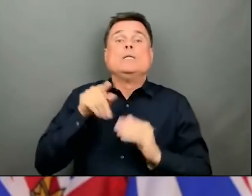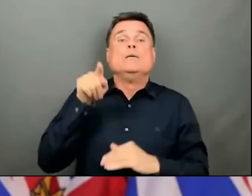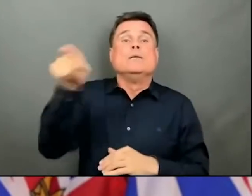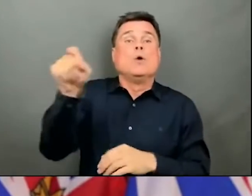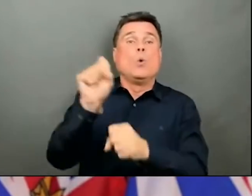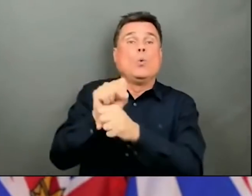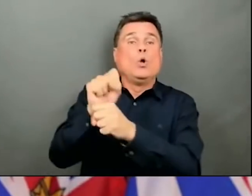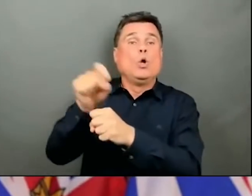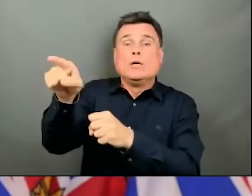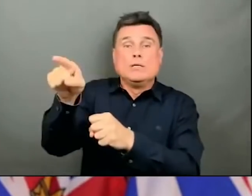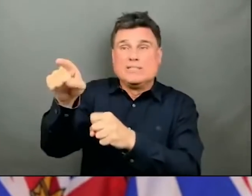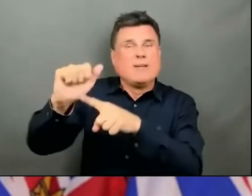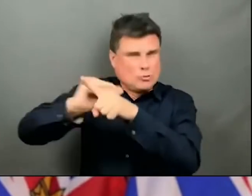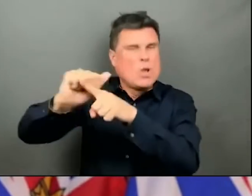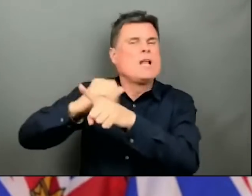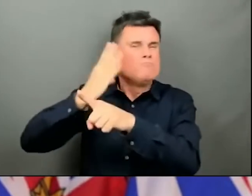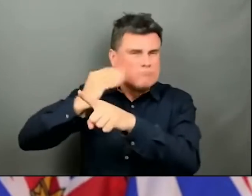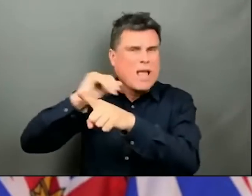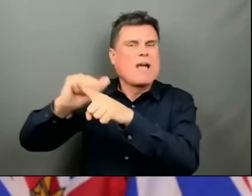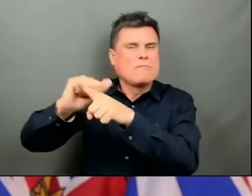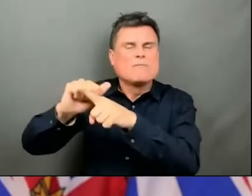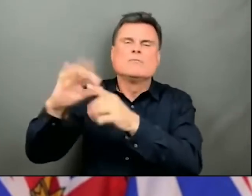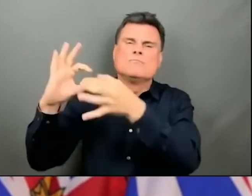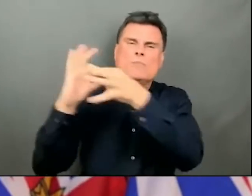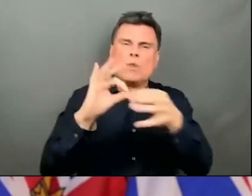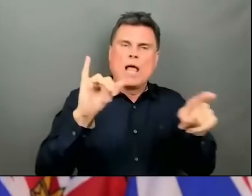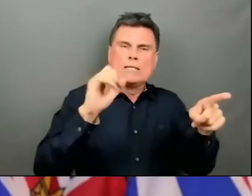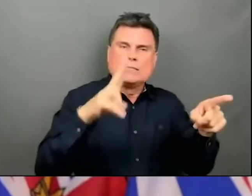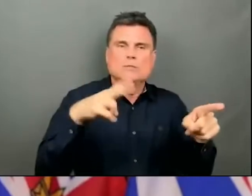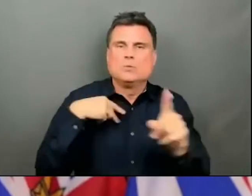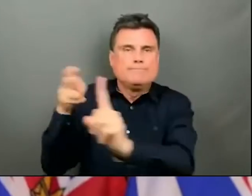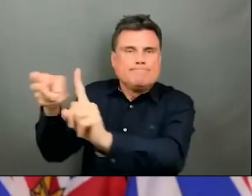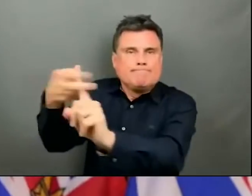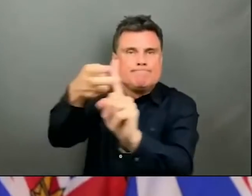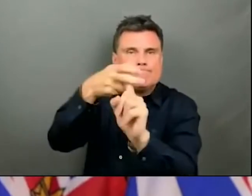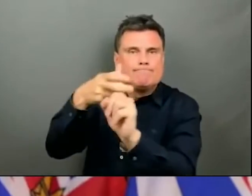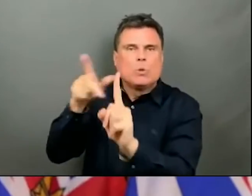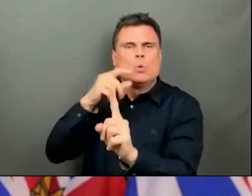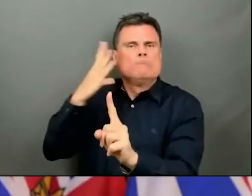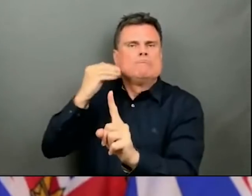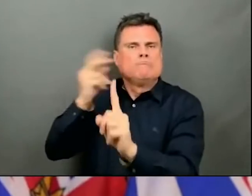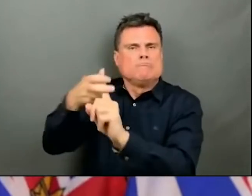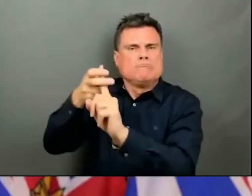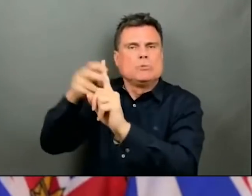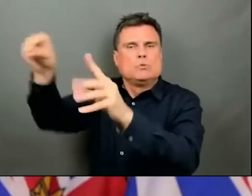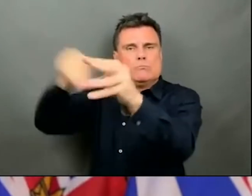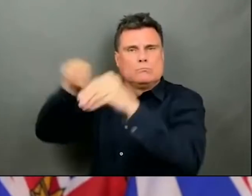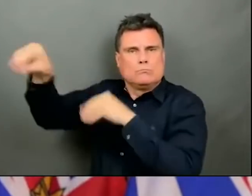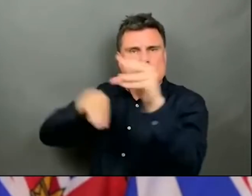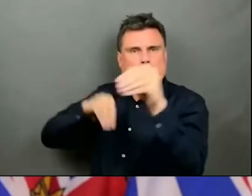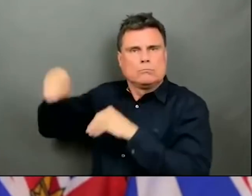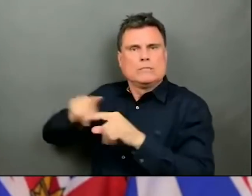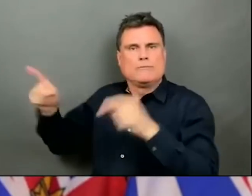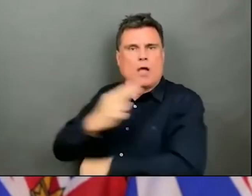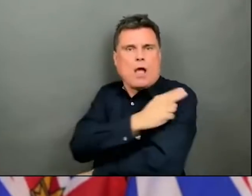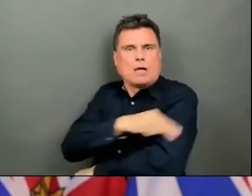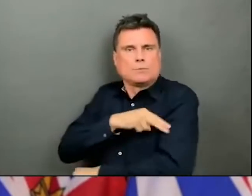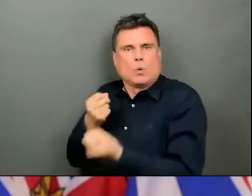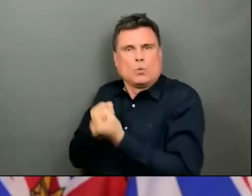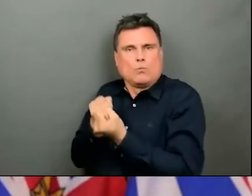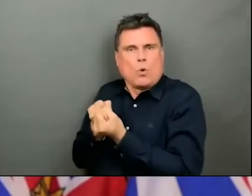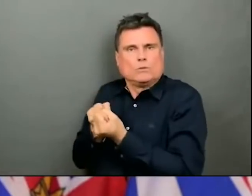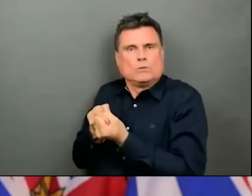on a voluntary basis. We thank the staff and it has been amazing that have been so willing to support this important work.